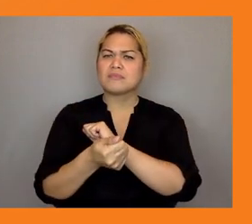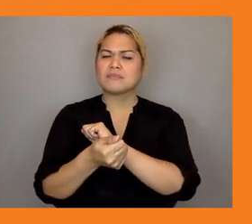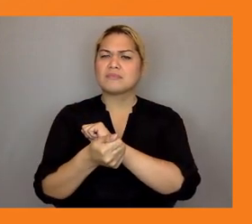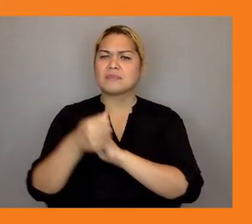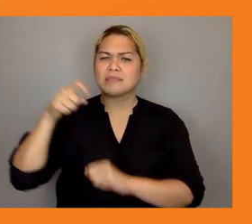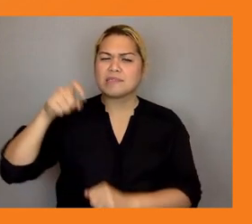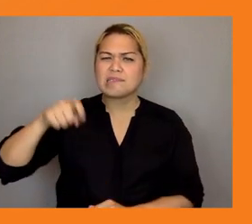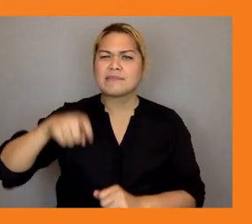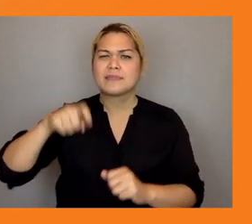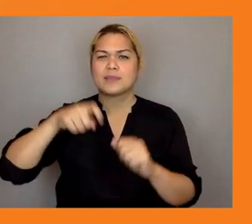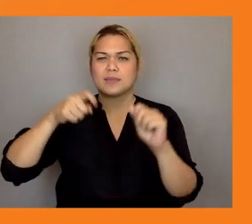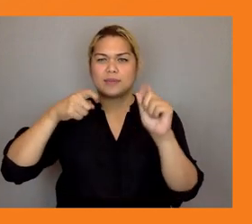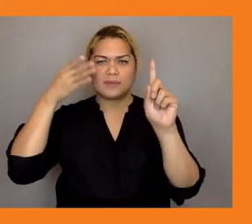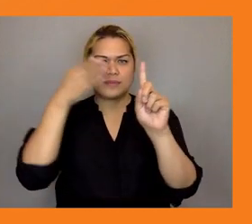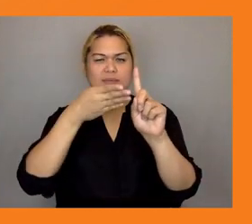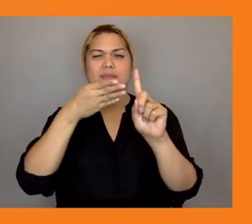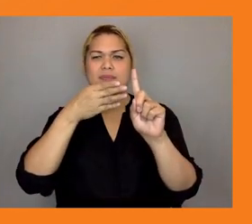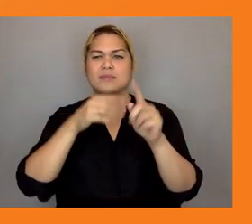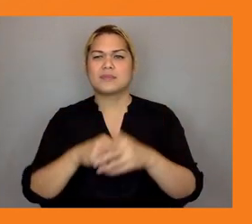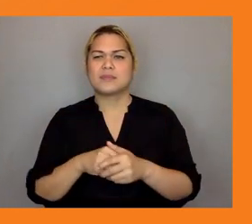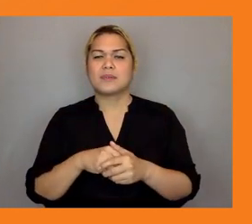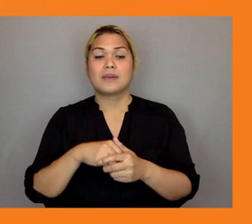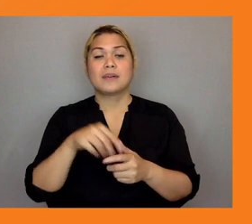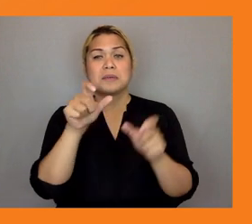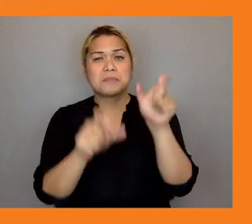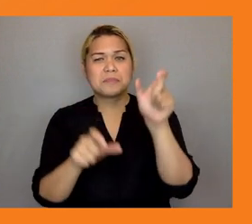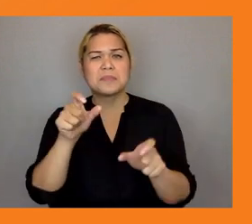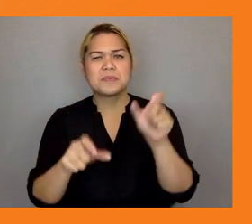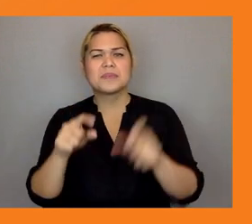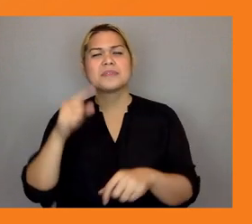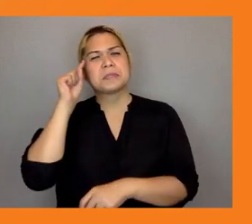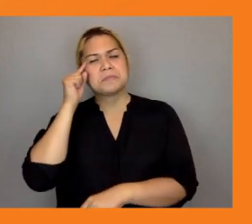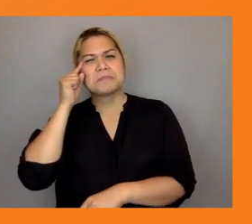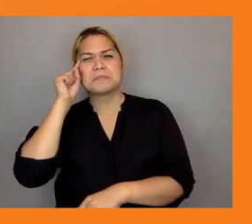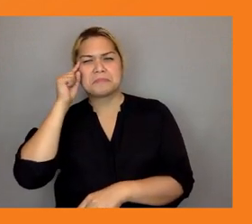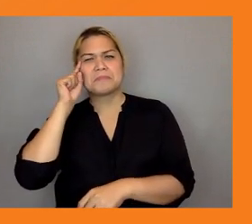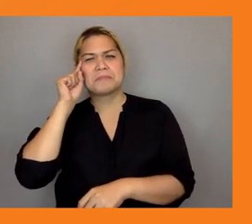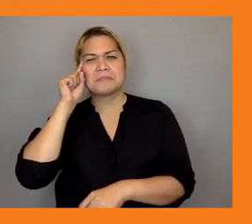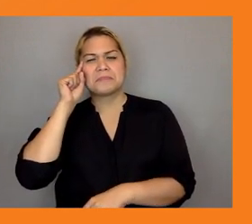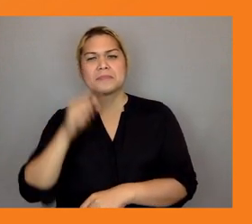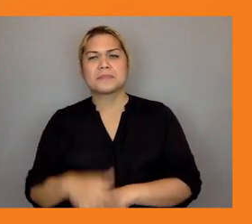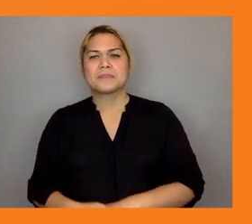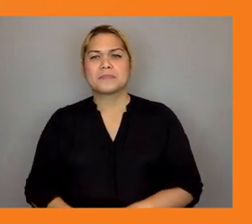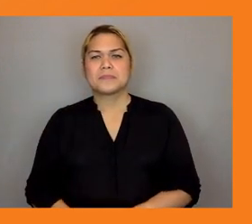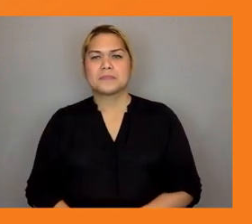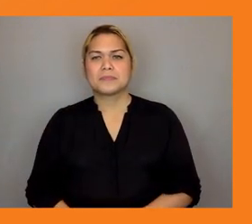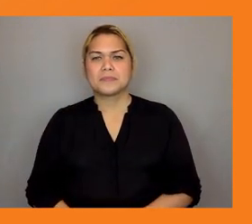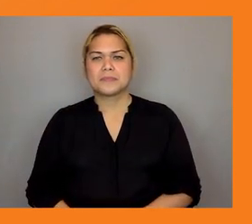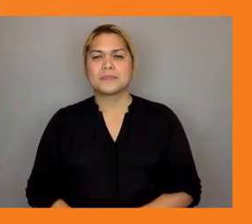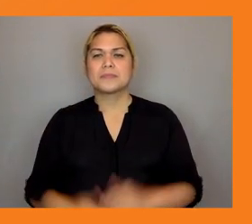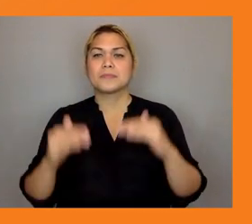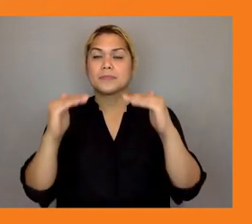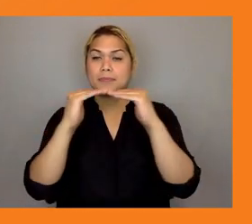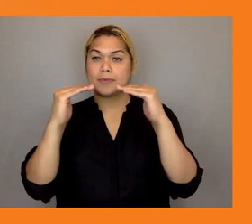so the term just transition was originally coined by union members as part of environmental movements in the u.s